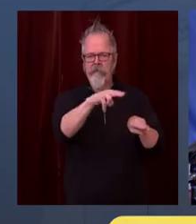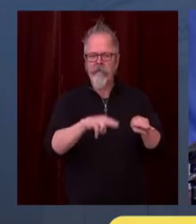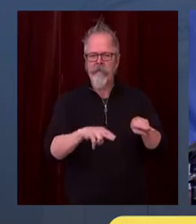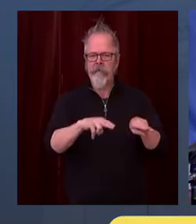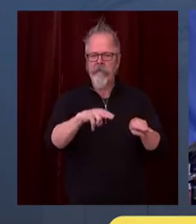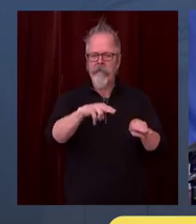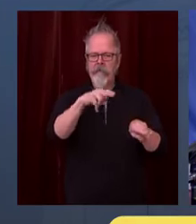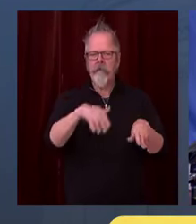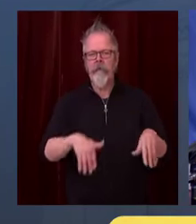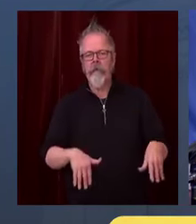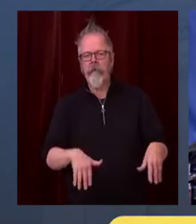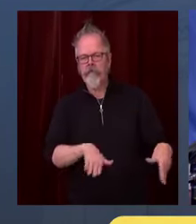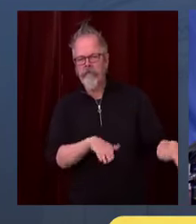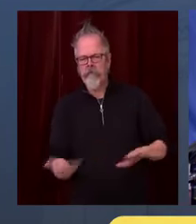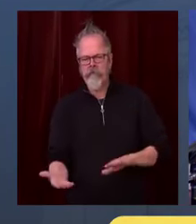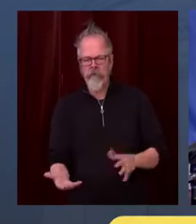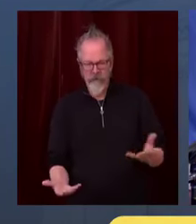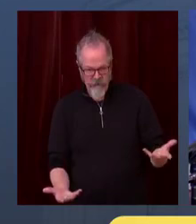decision, believe me.